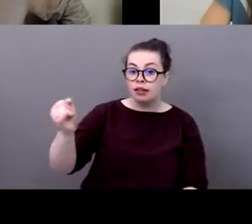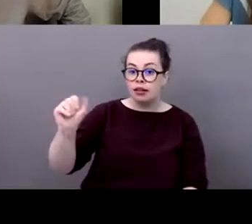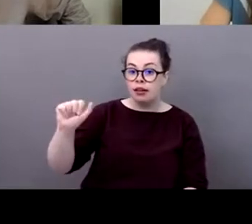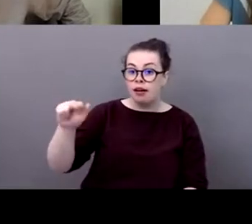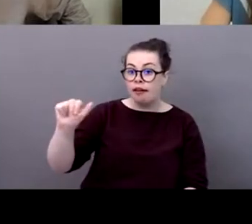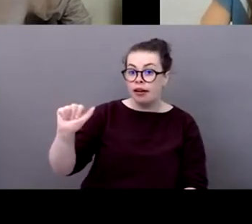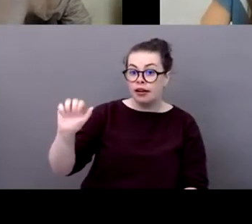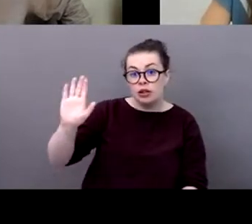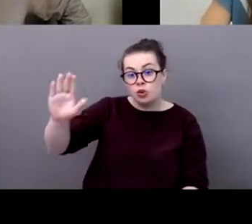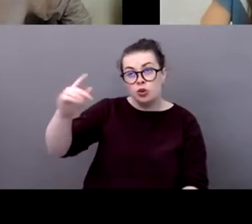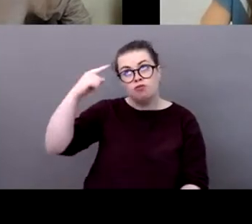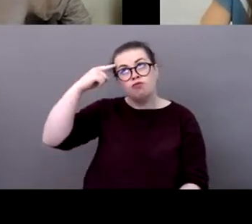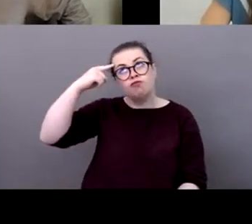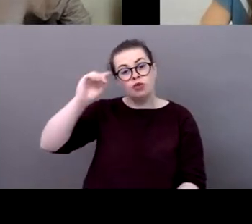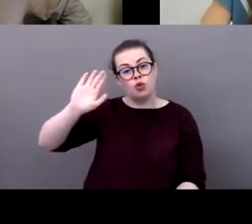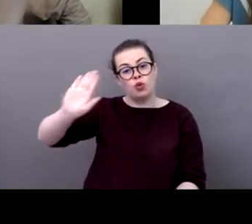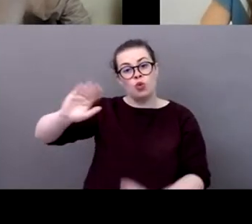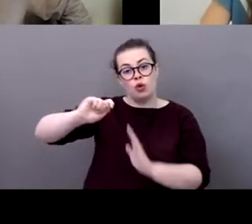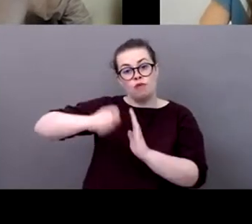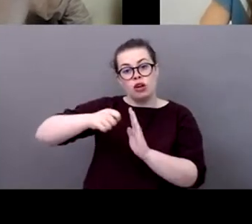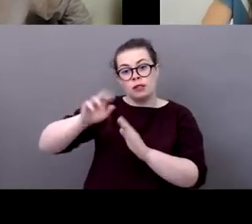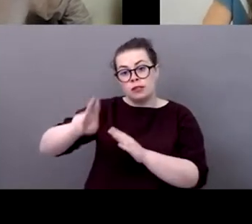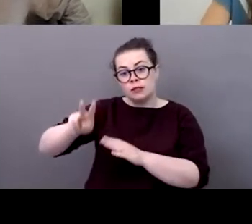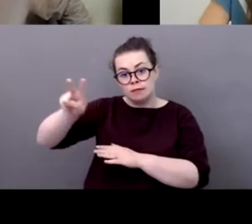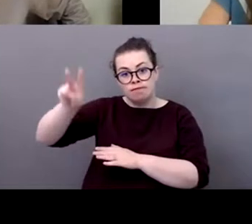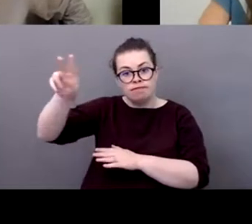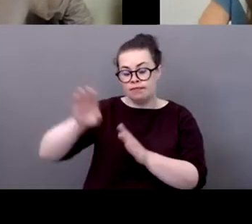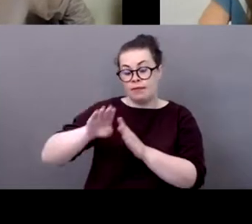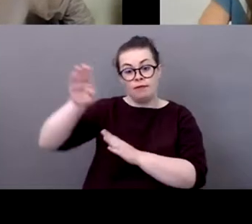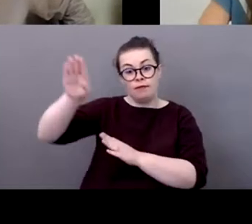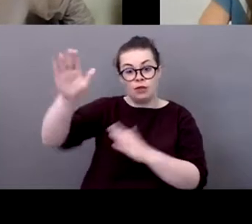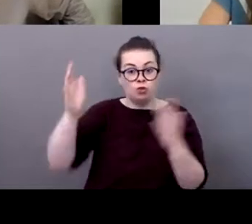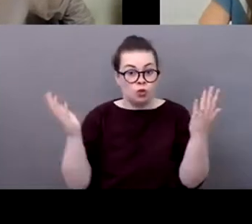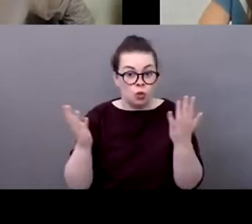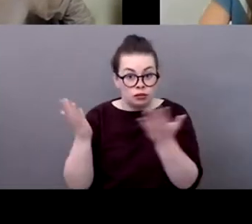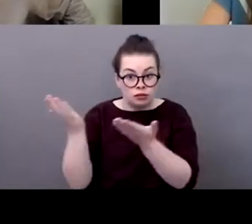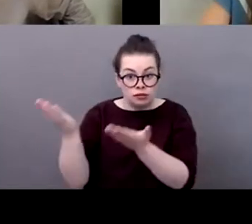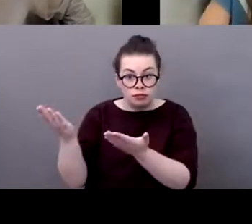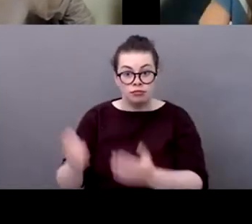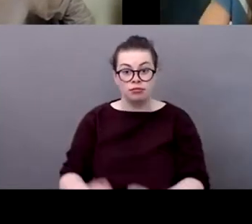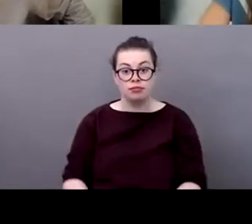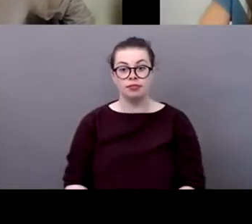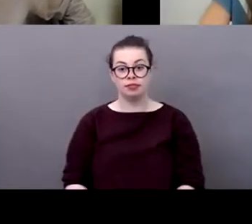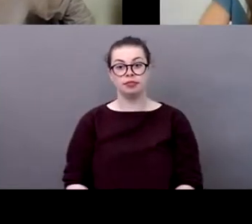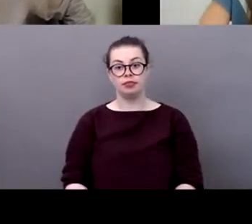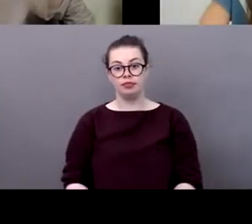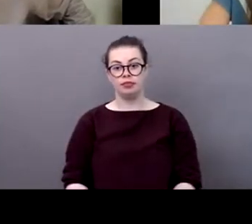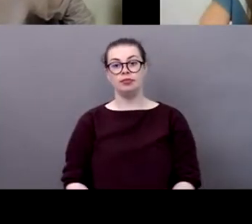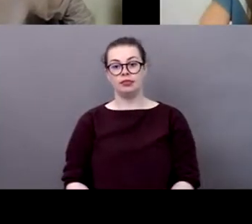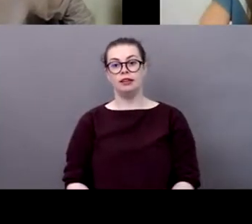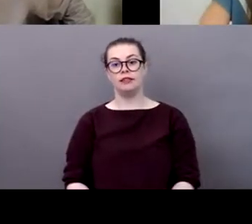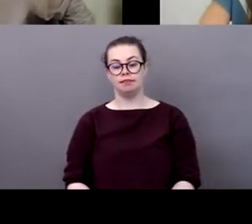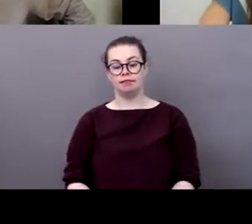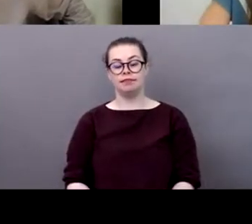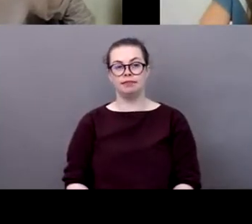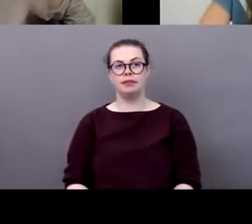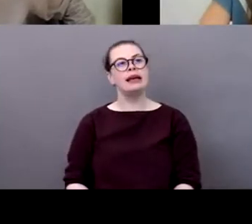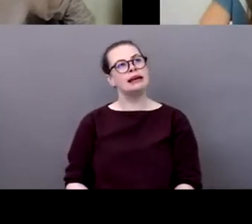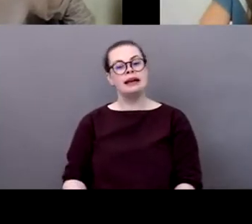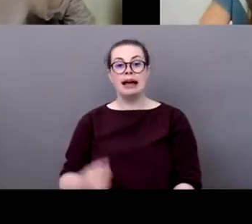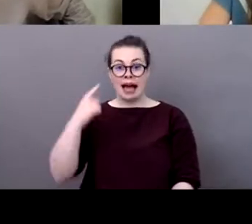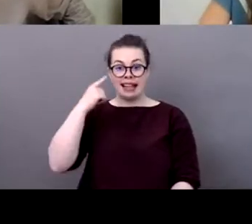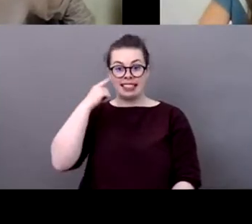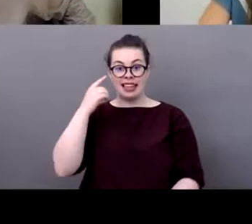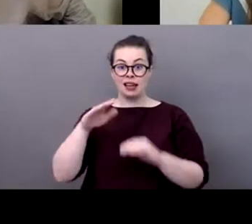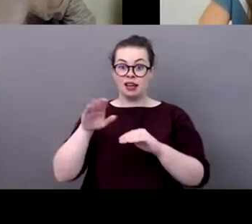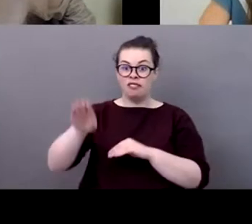from the your initiatives well i can talk about and perhaps impact that we've already seen so oh